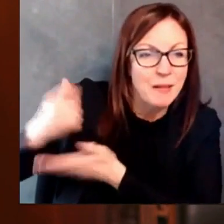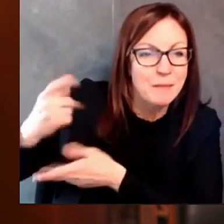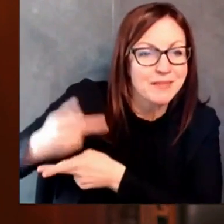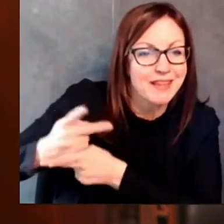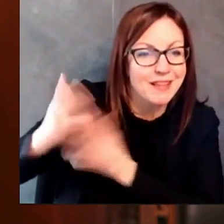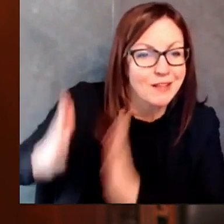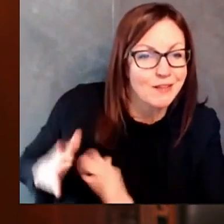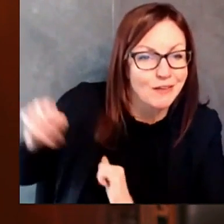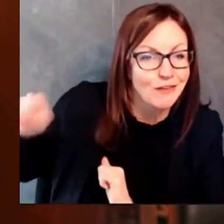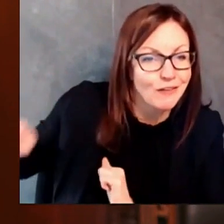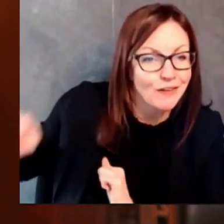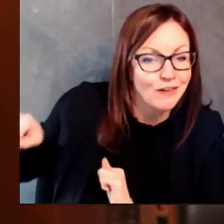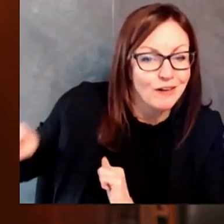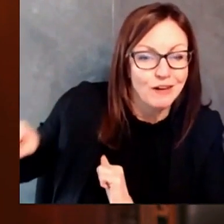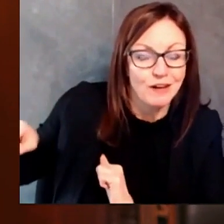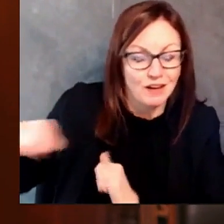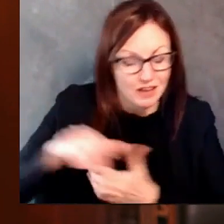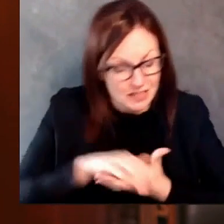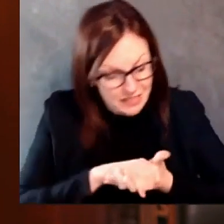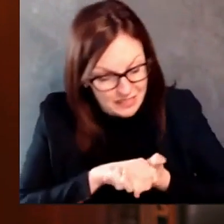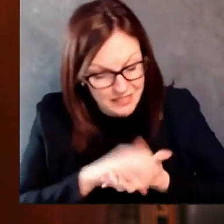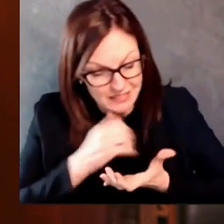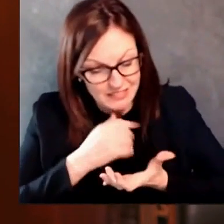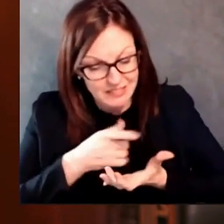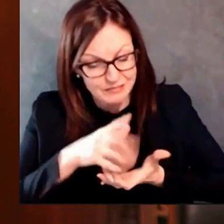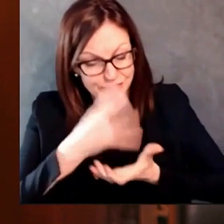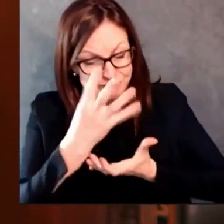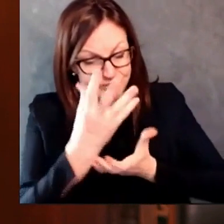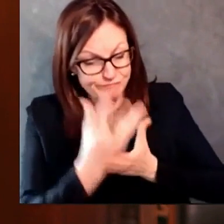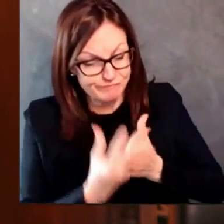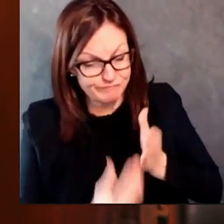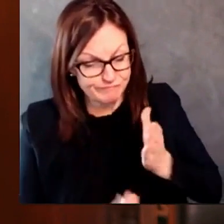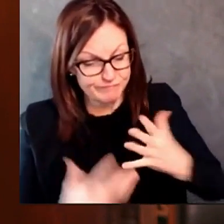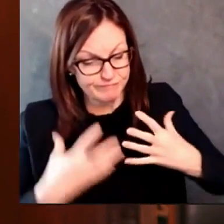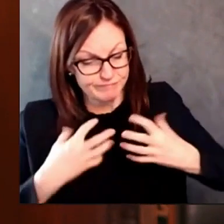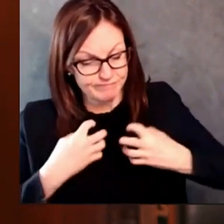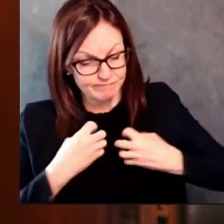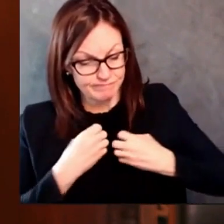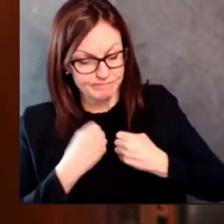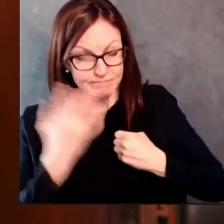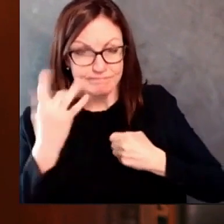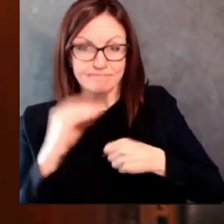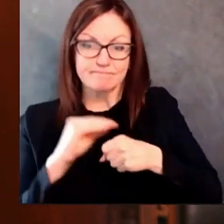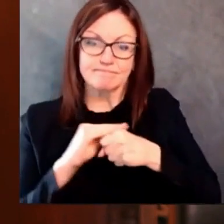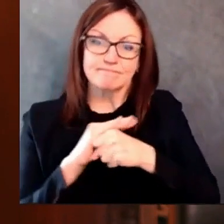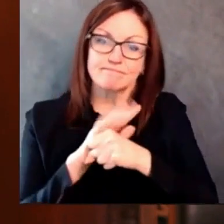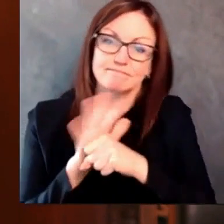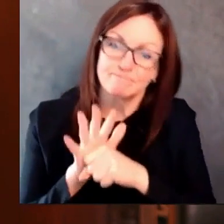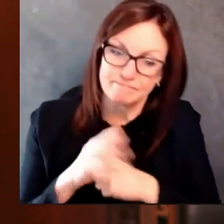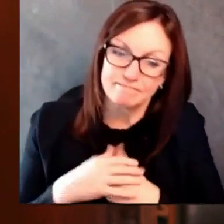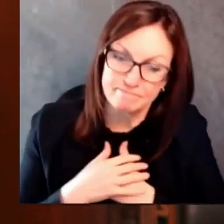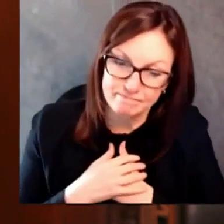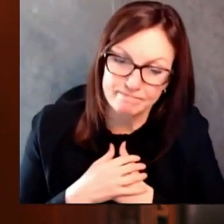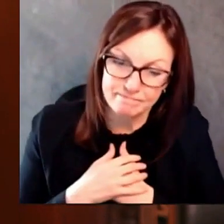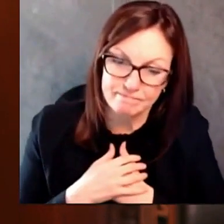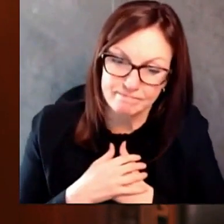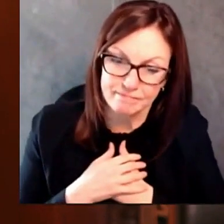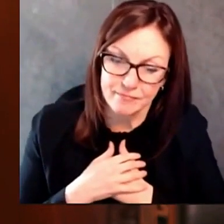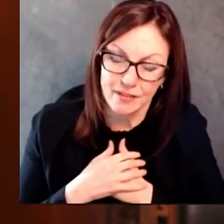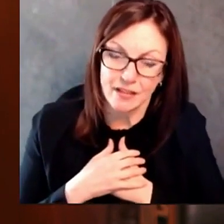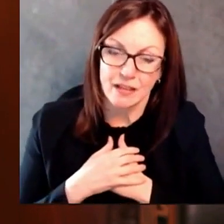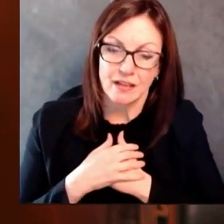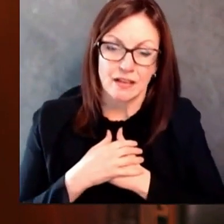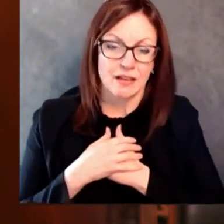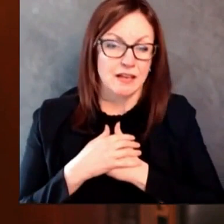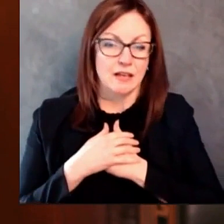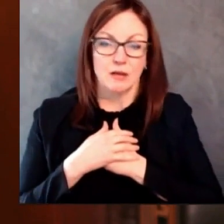are not invincible. Every day, they are putting their health and safety on the line to take care of our most vulnerable patients, sometimes having